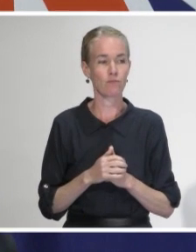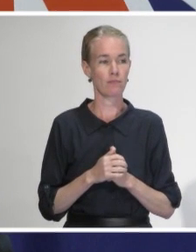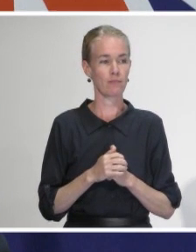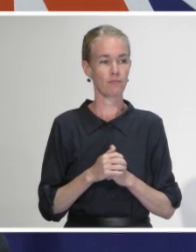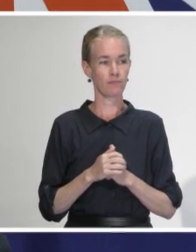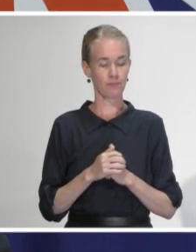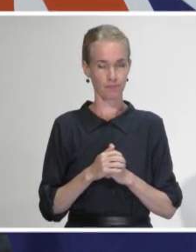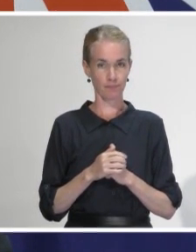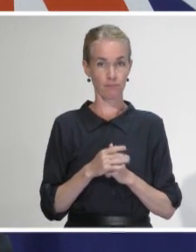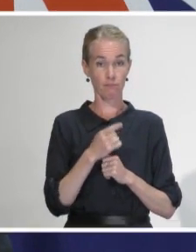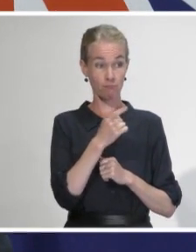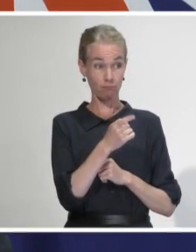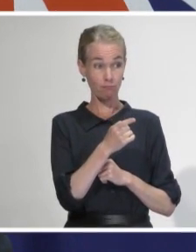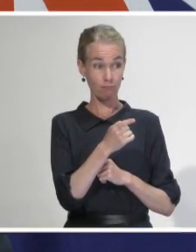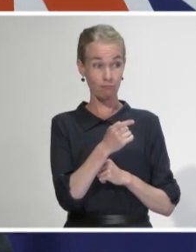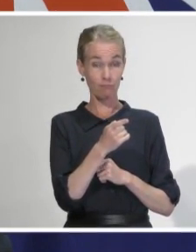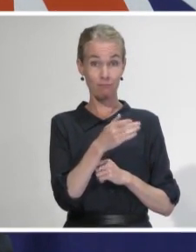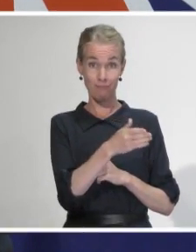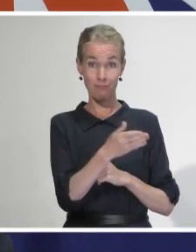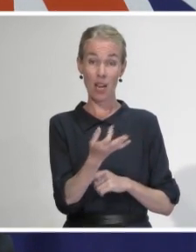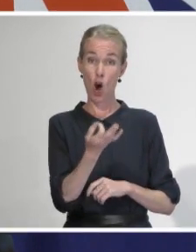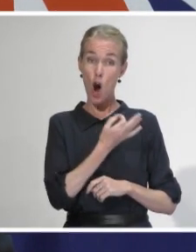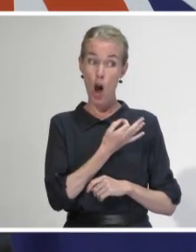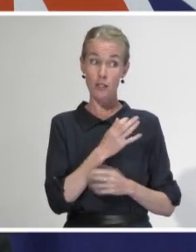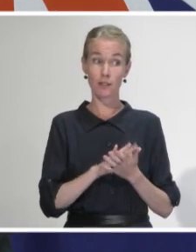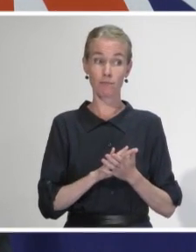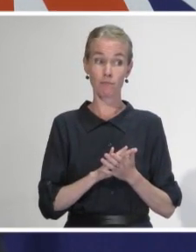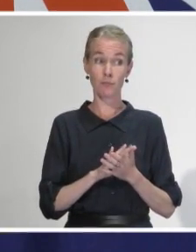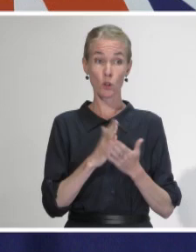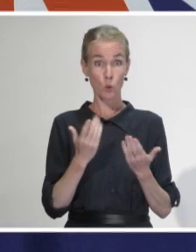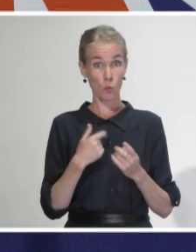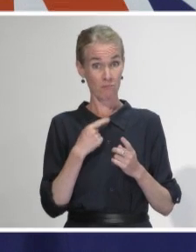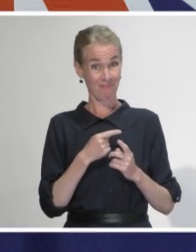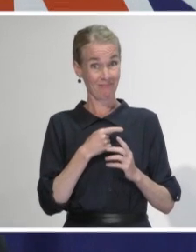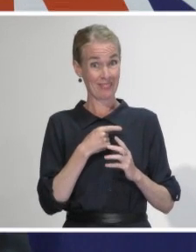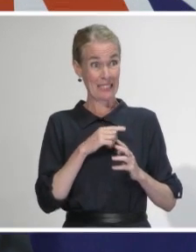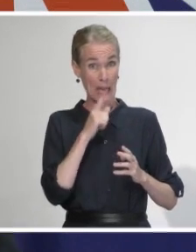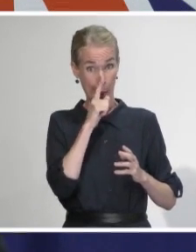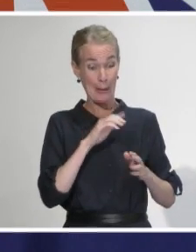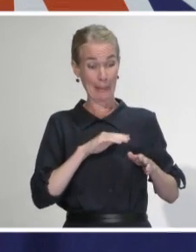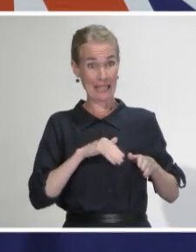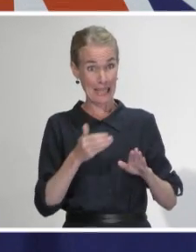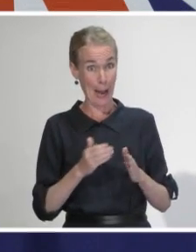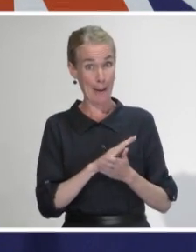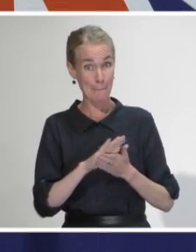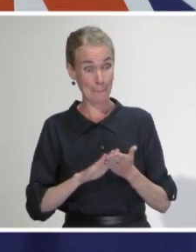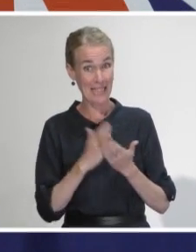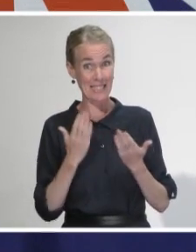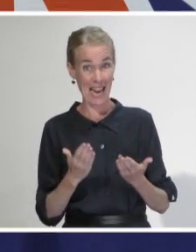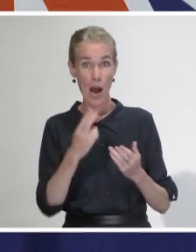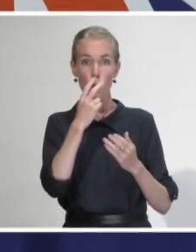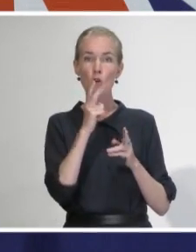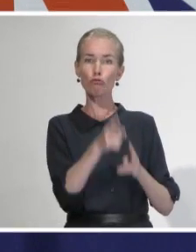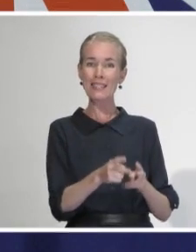to aged care facilities on PPE changed at all in light of the new process? No, the advice stands in terms of